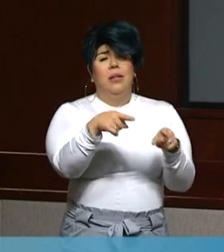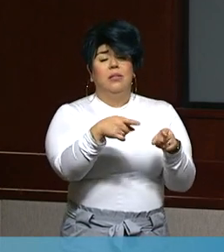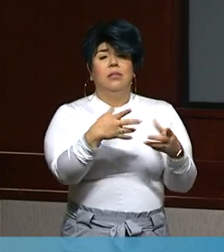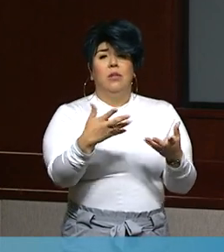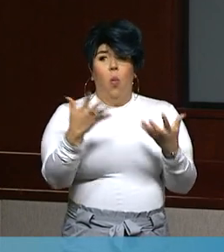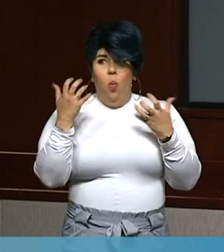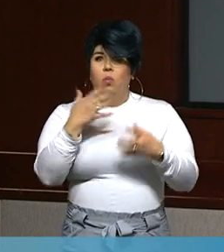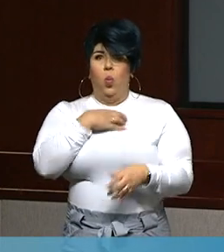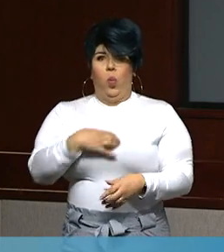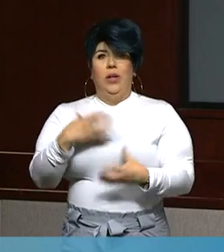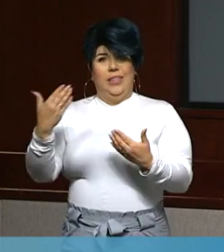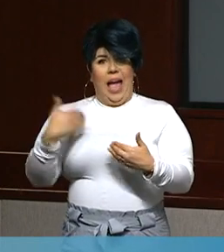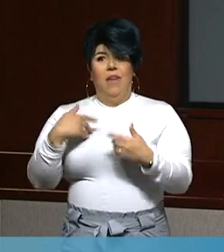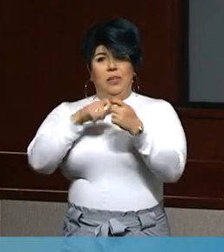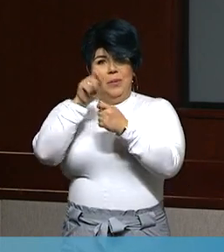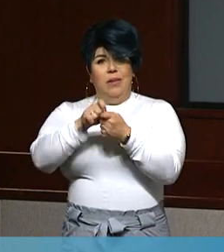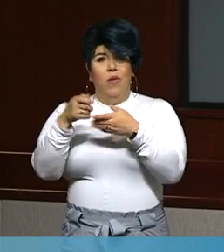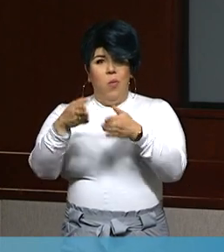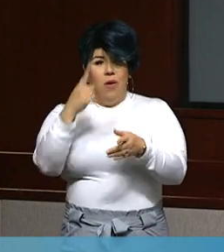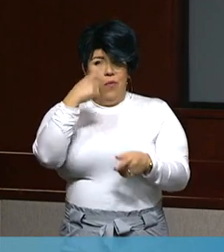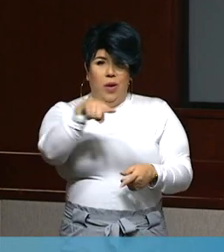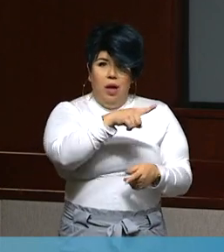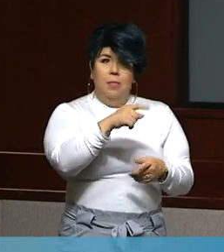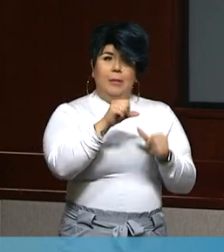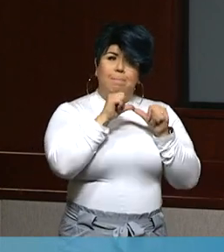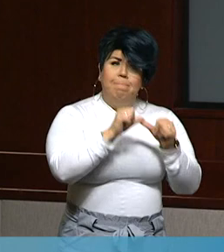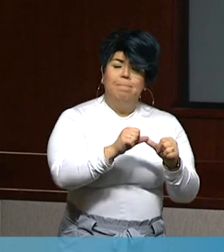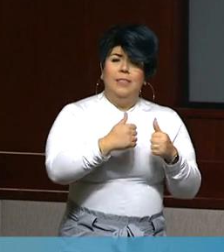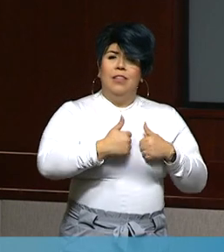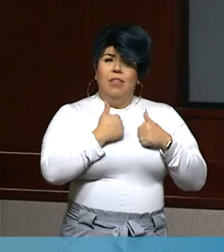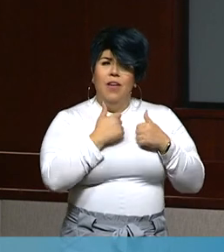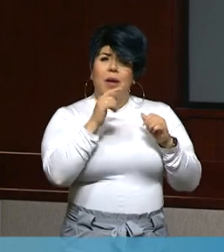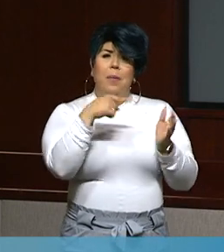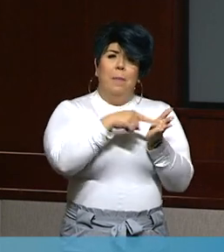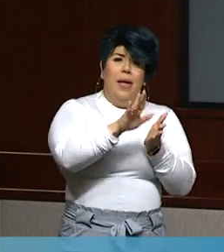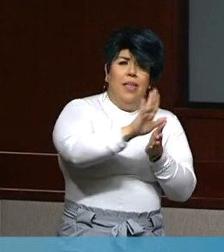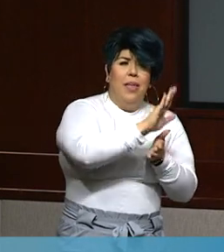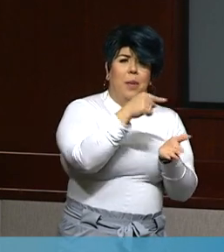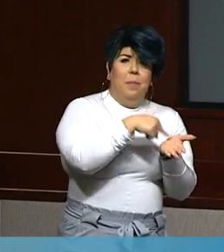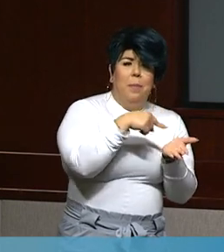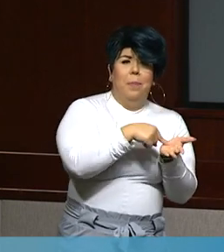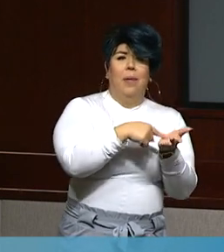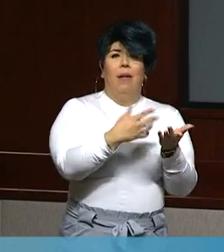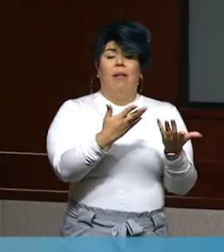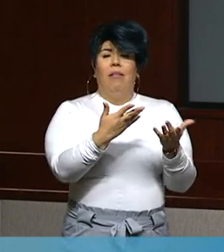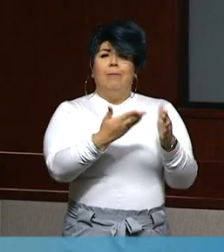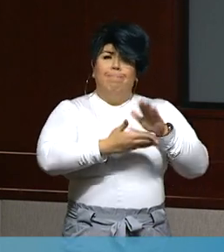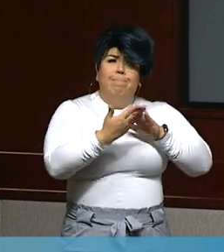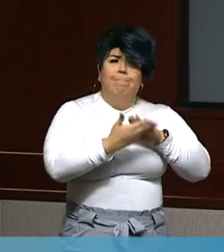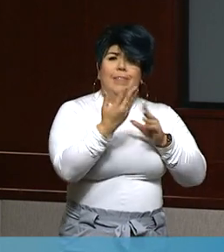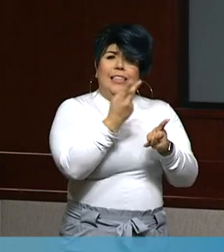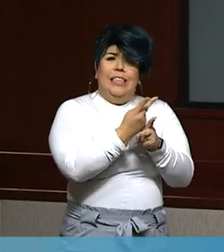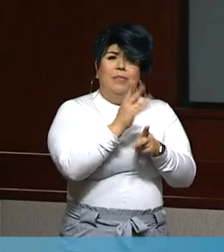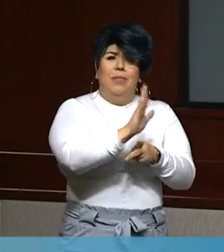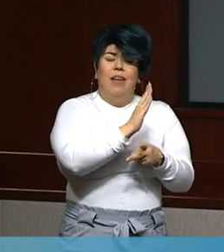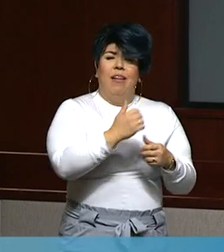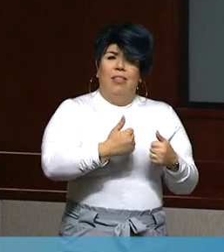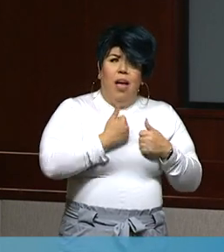them to pay their bills and to maintain their livelihoods